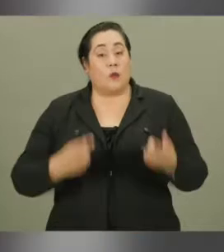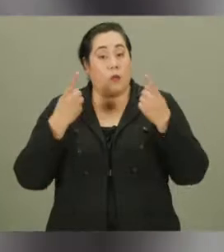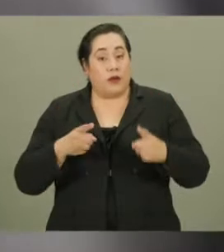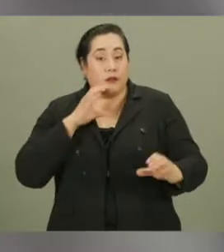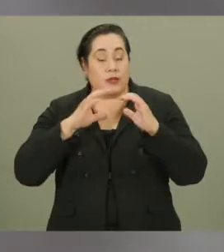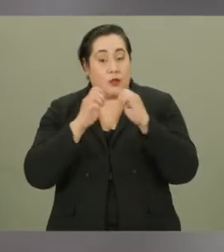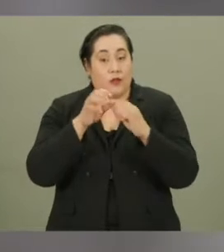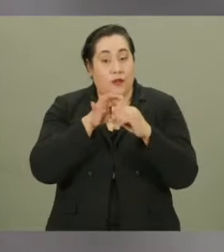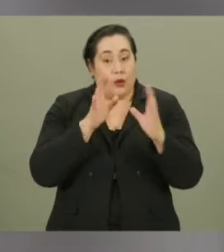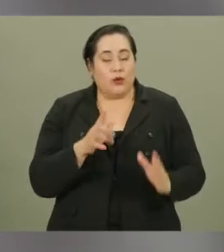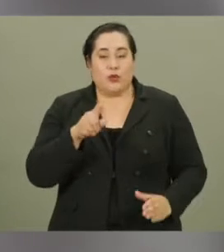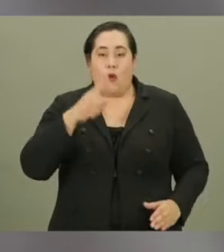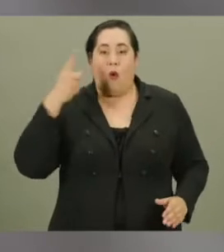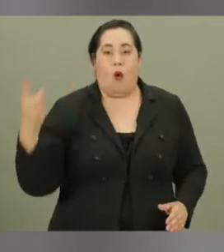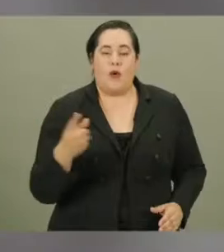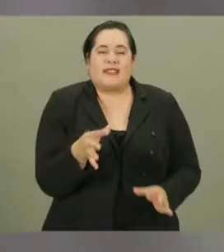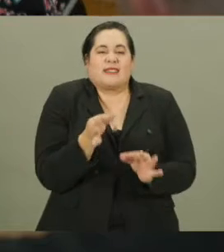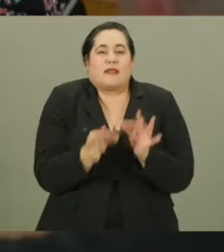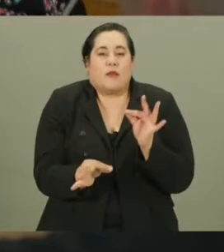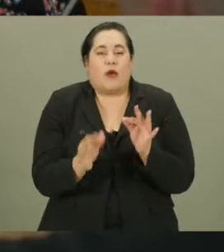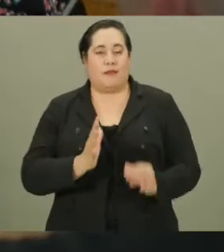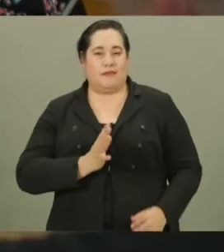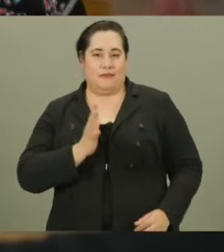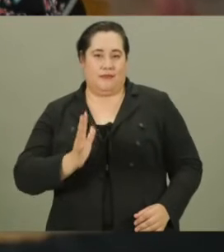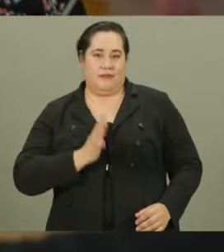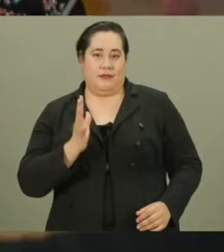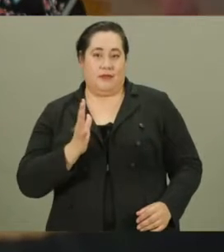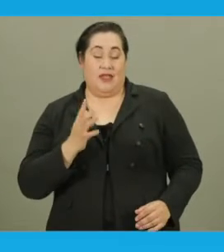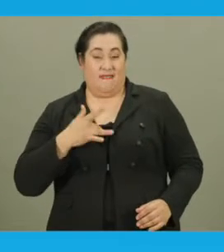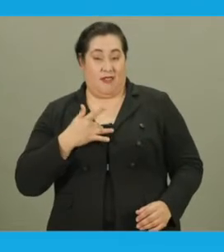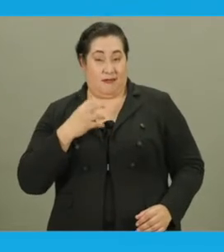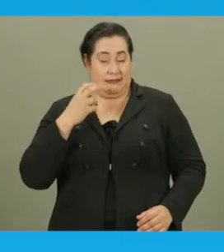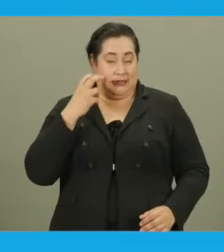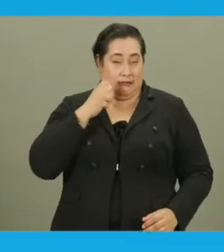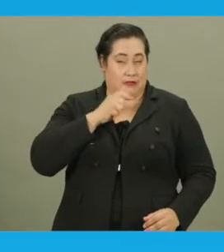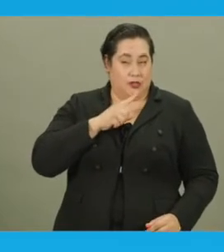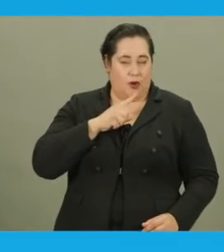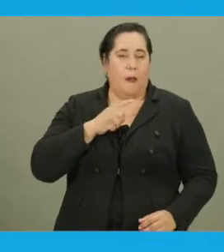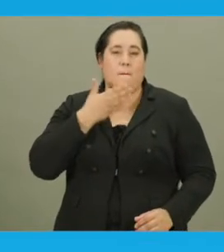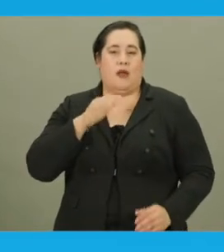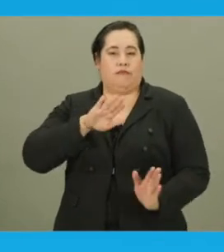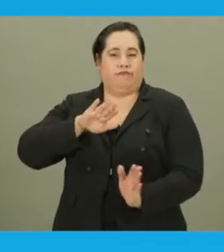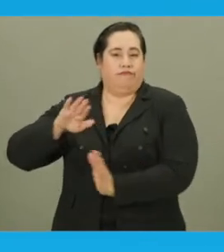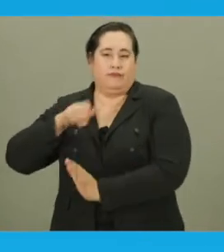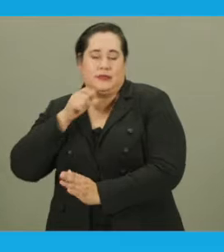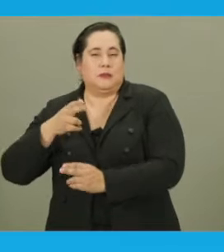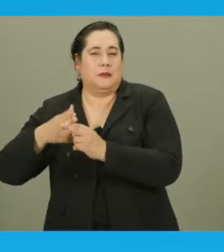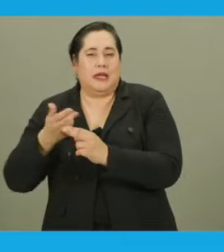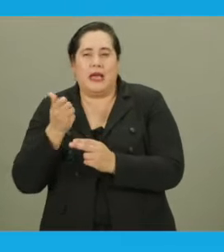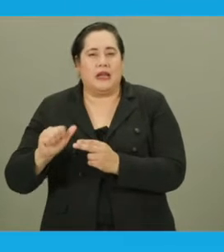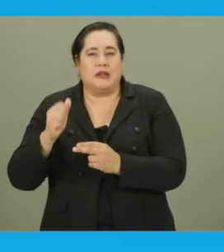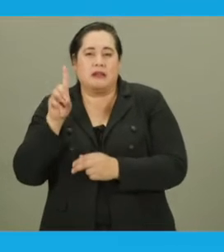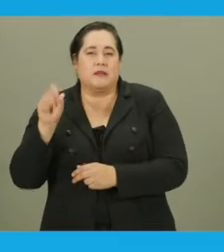When communicating with voters, you should always keep it simple and polite. When in doubt, leave it out. Take any